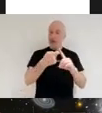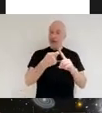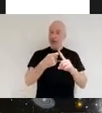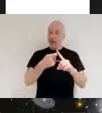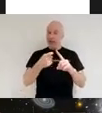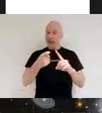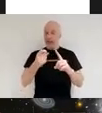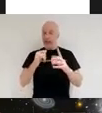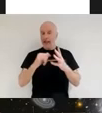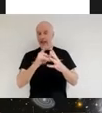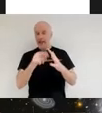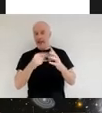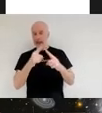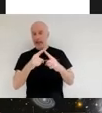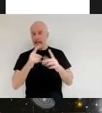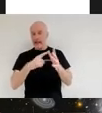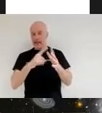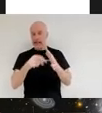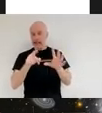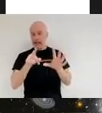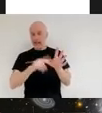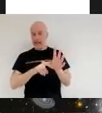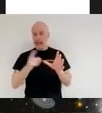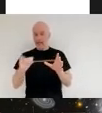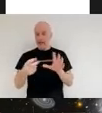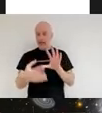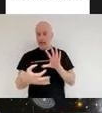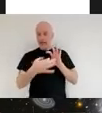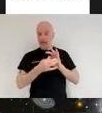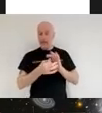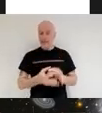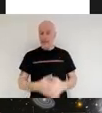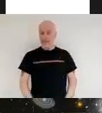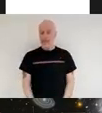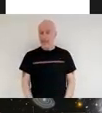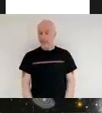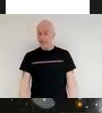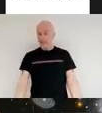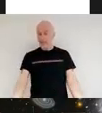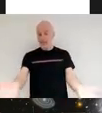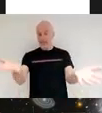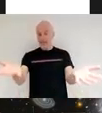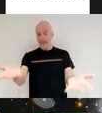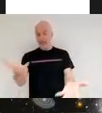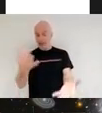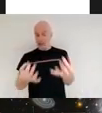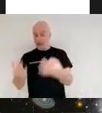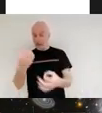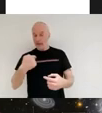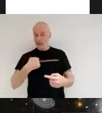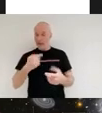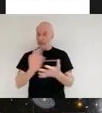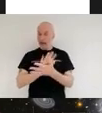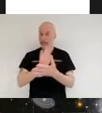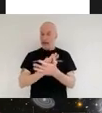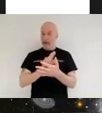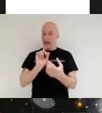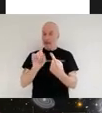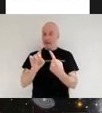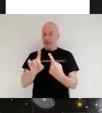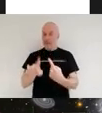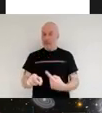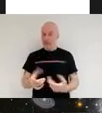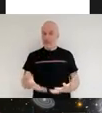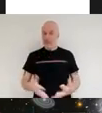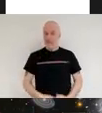say hello and so if anybody does have any questions i'd be very happy to tackle them to the best of my ability now